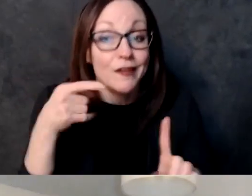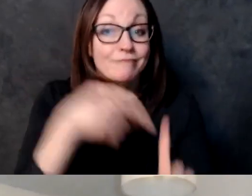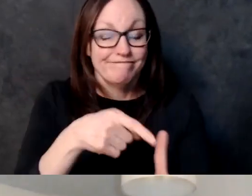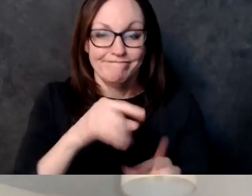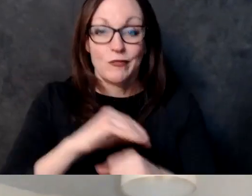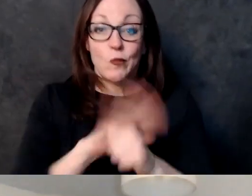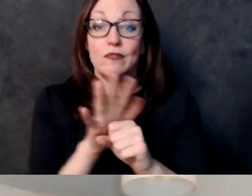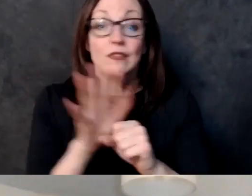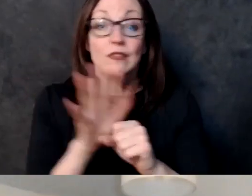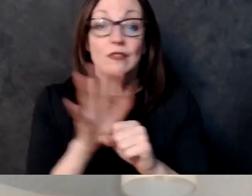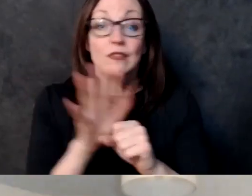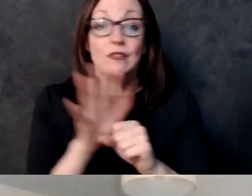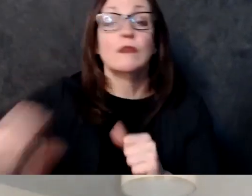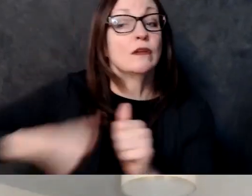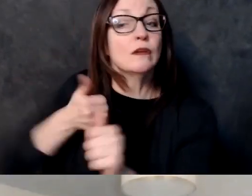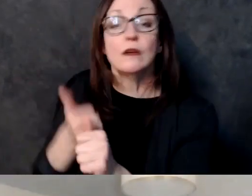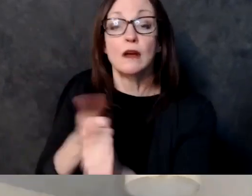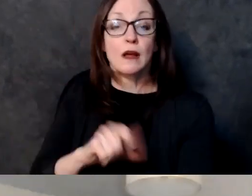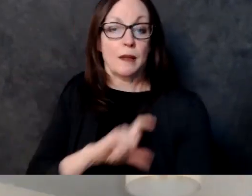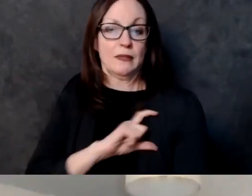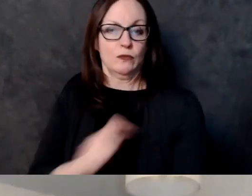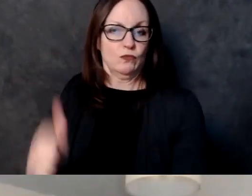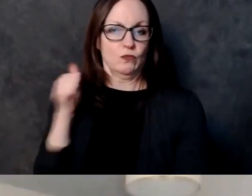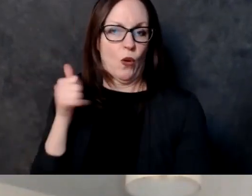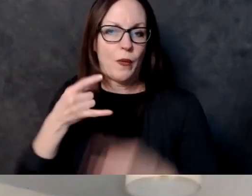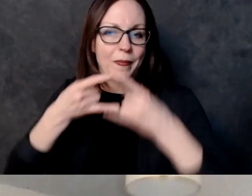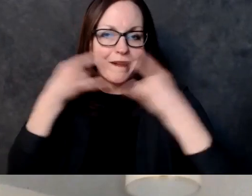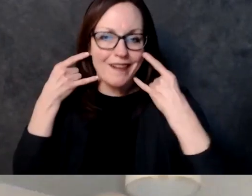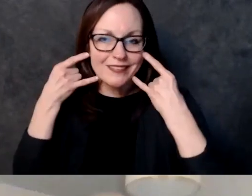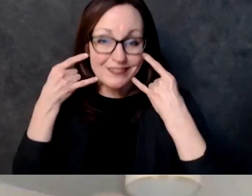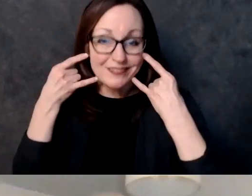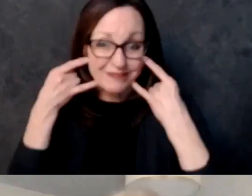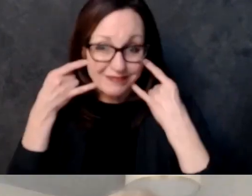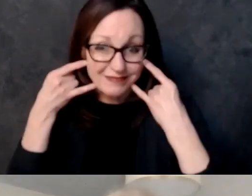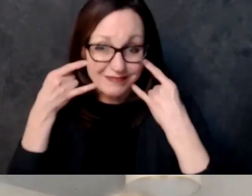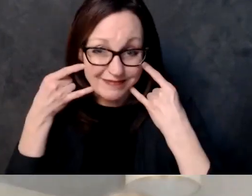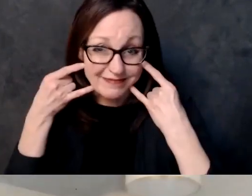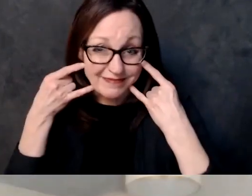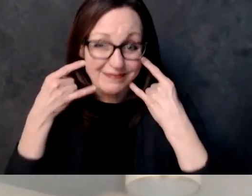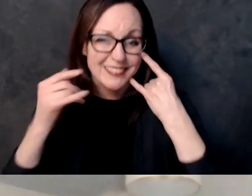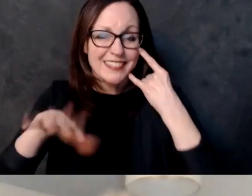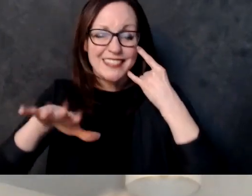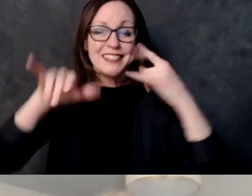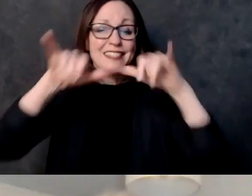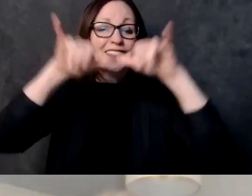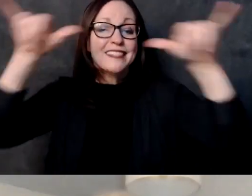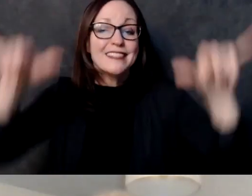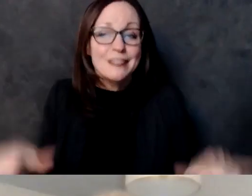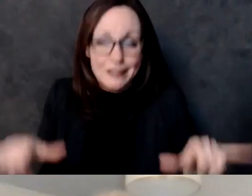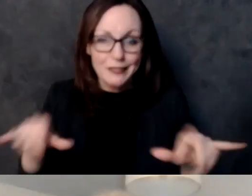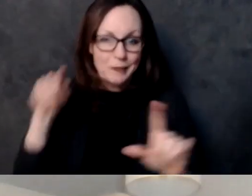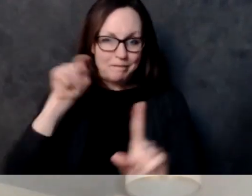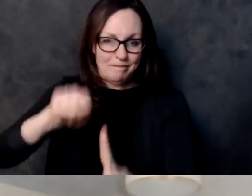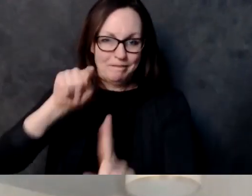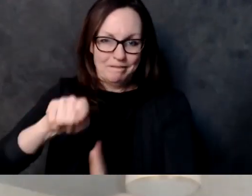dangerously you know i think the system's dangerous and broken in many ways and i'm feel terrible for the life lost